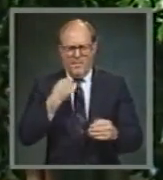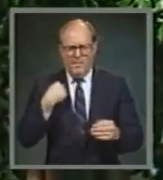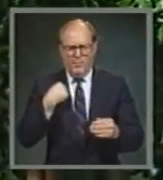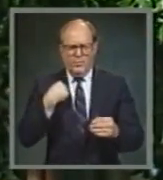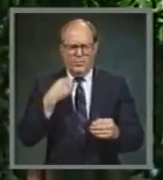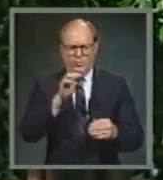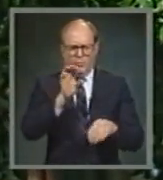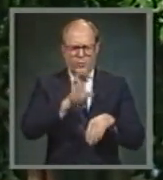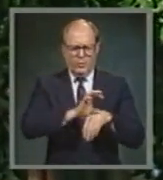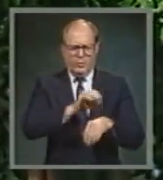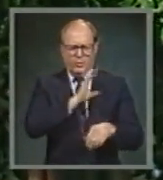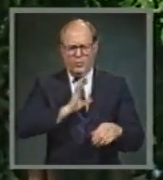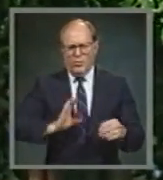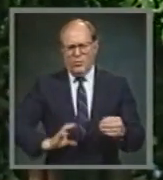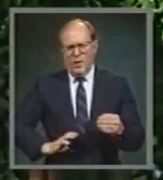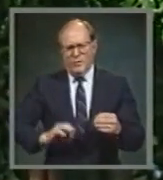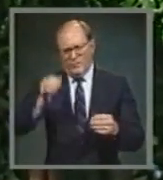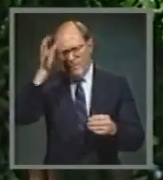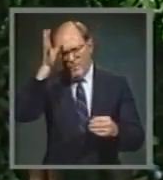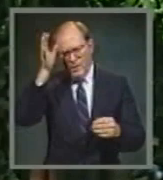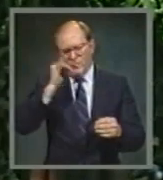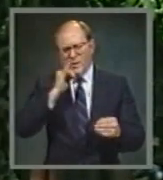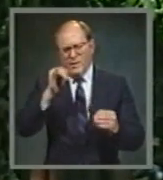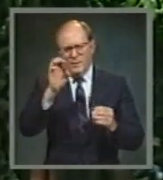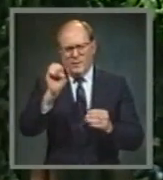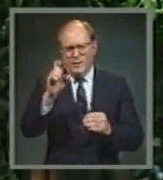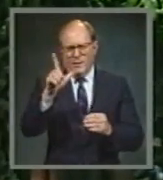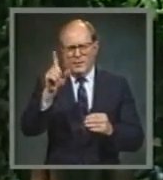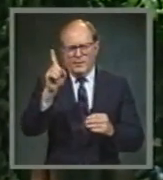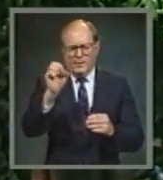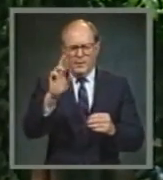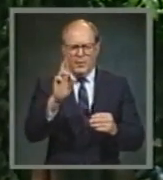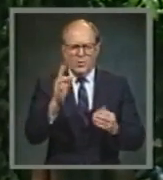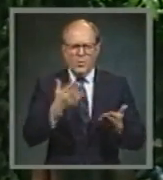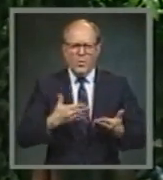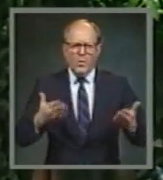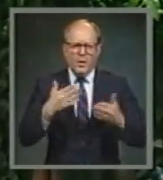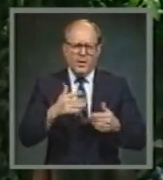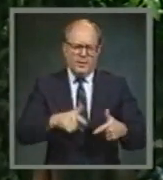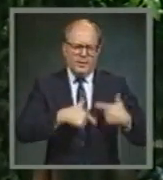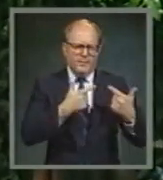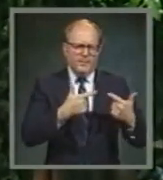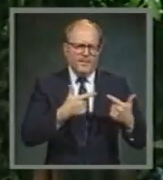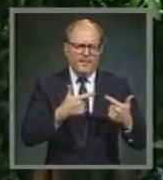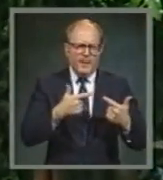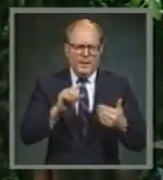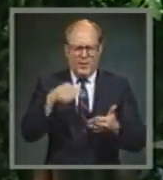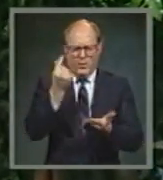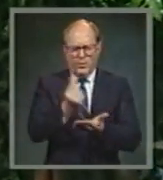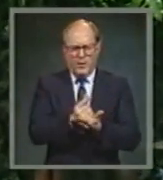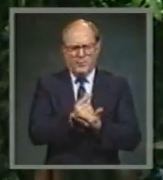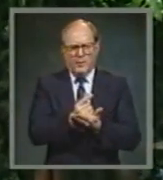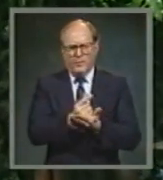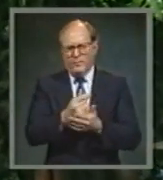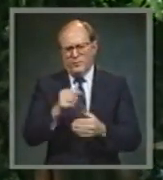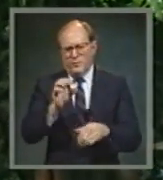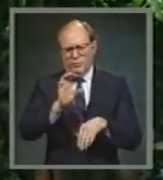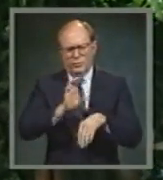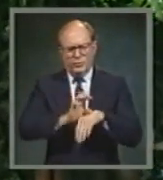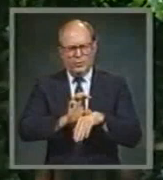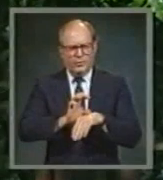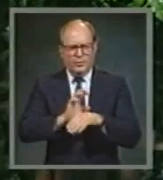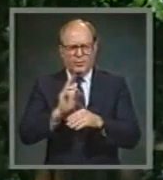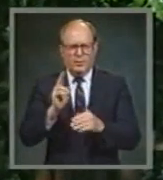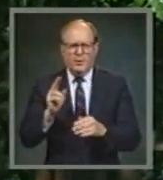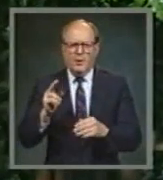His father still serves as an elder in one of the congregations in the state where they both live. He's a graduate of one of our church-related universities,